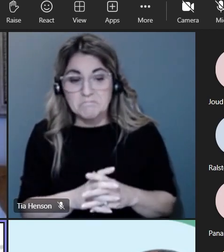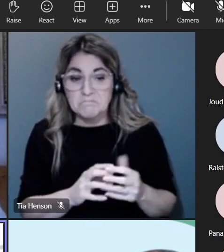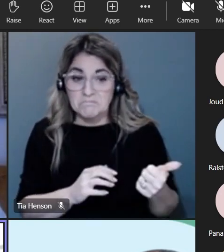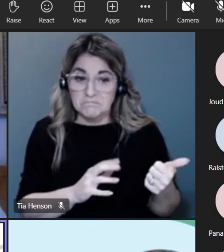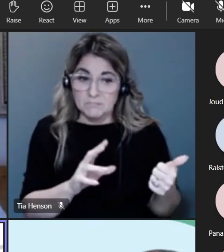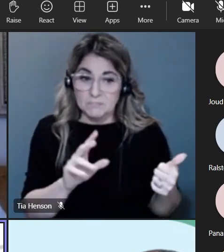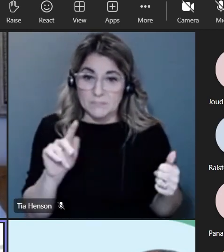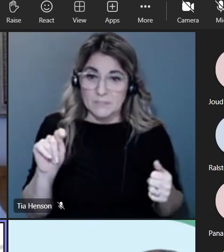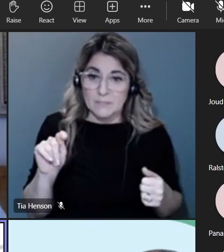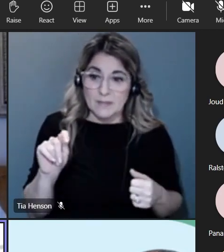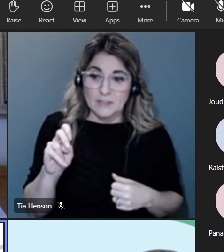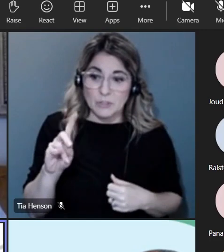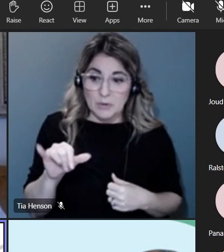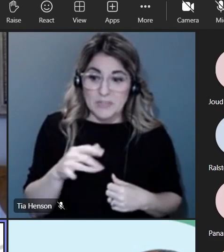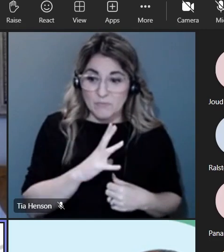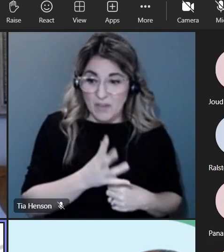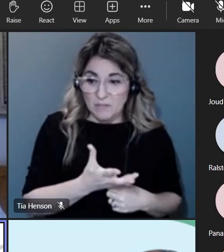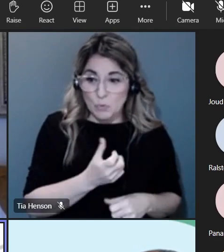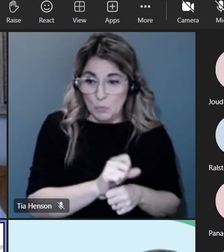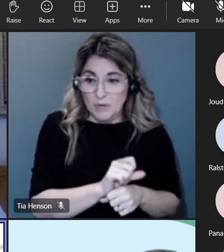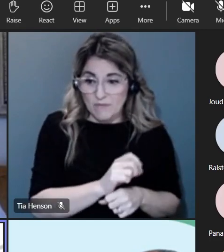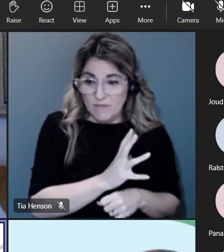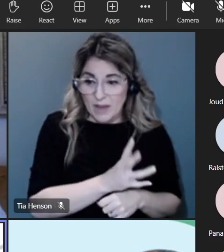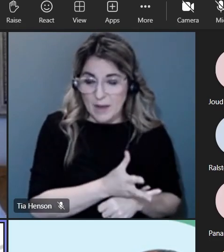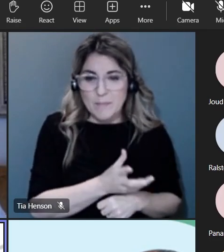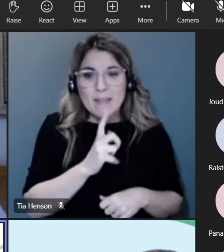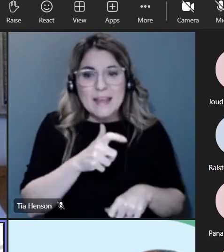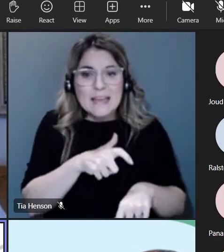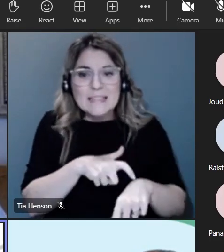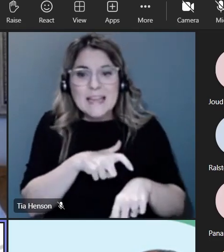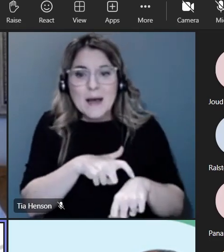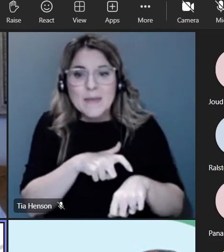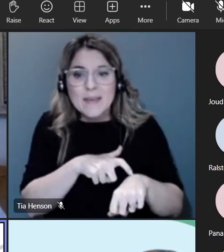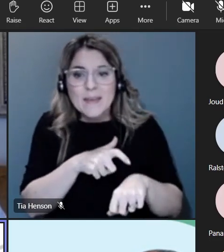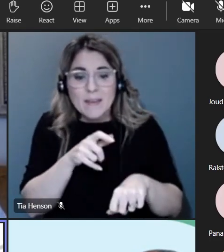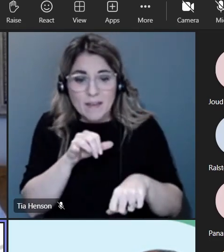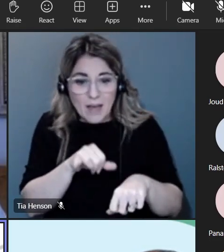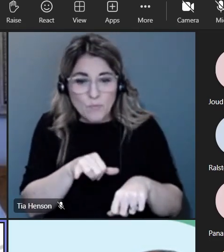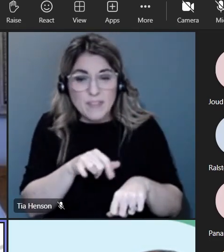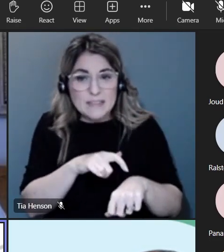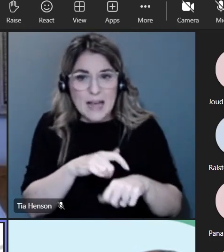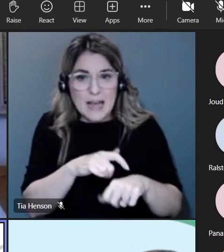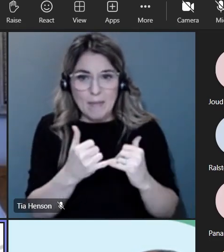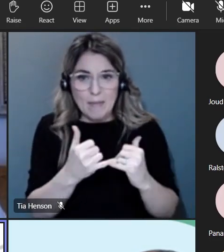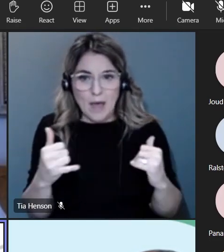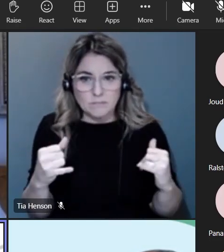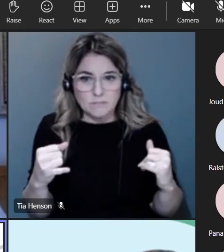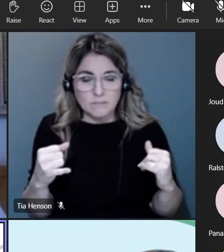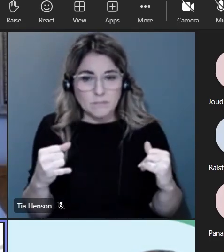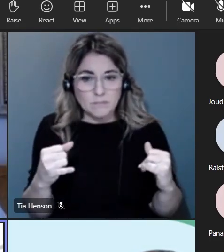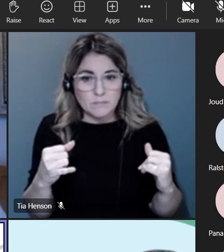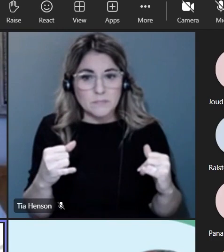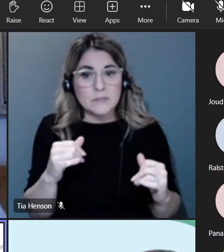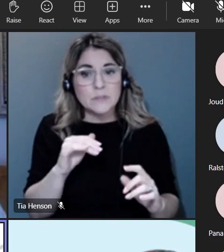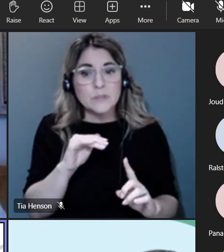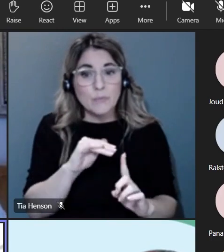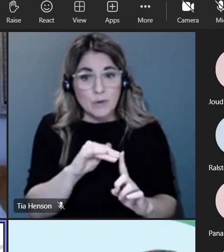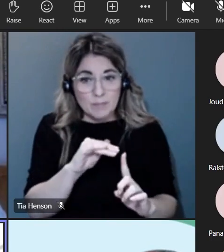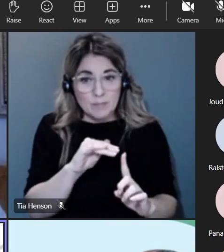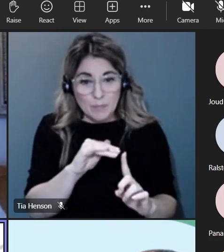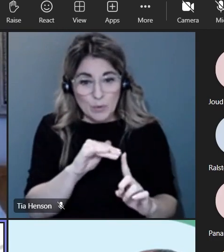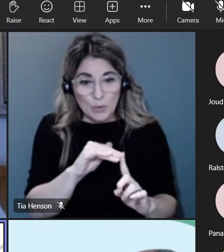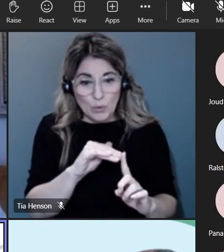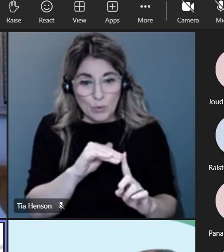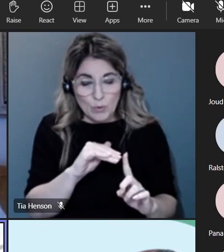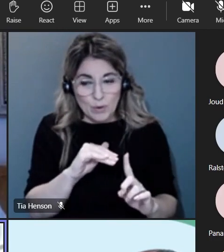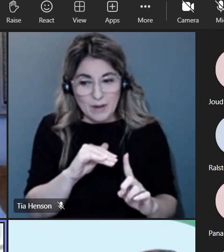fine um i did want to just make sure we go over the the timing of this as well um just reminding you all that we are not going to